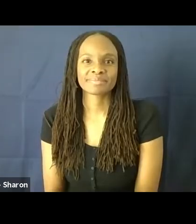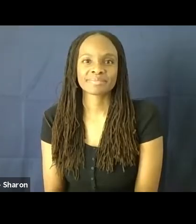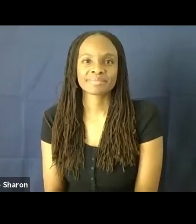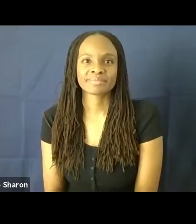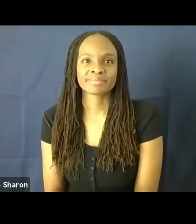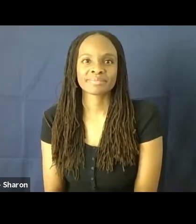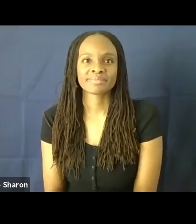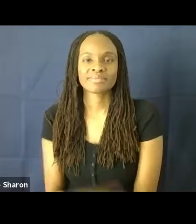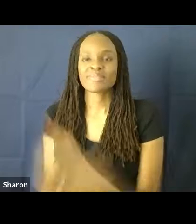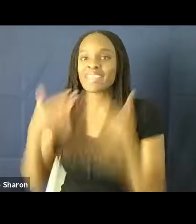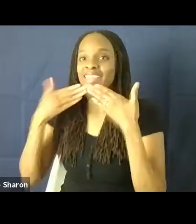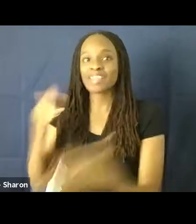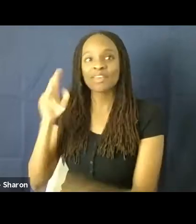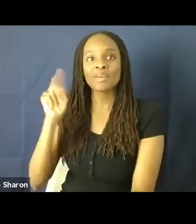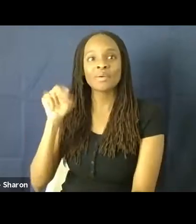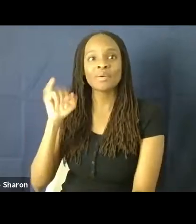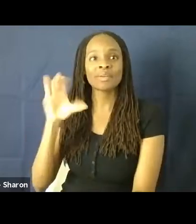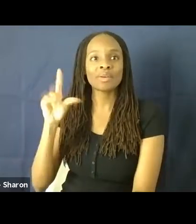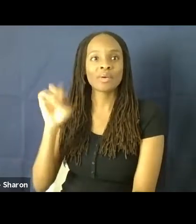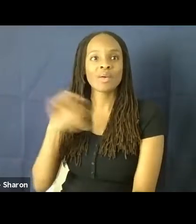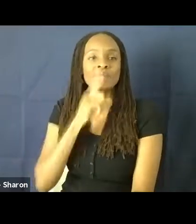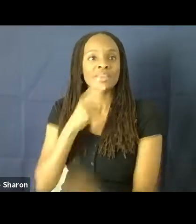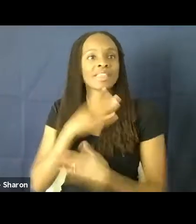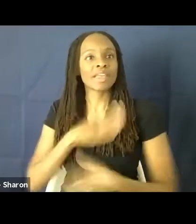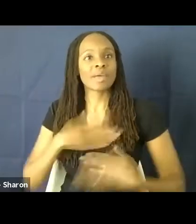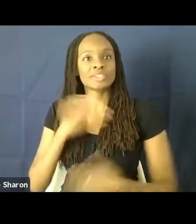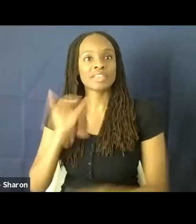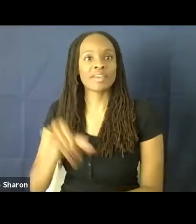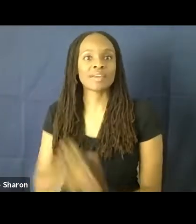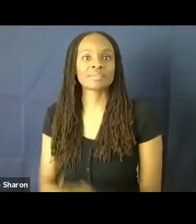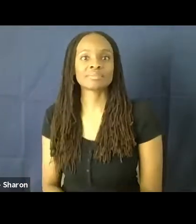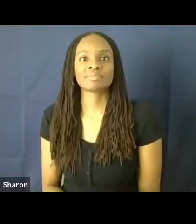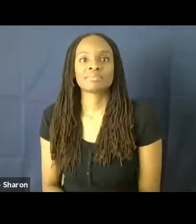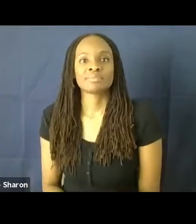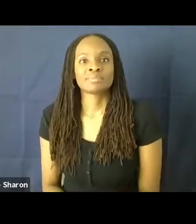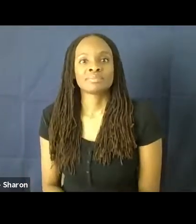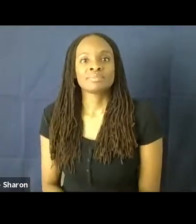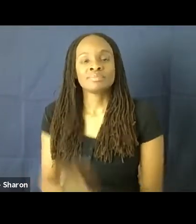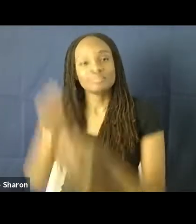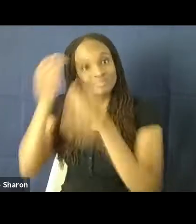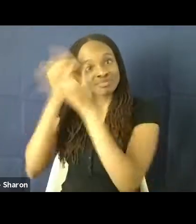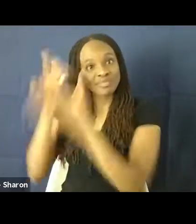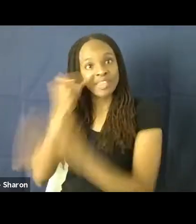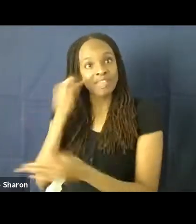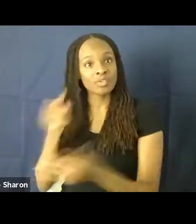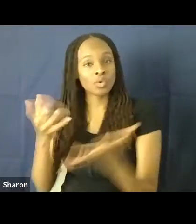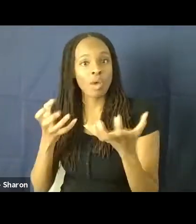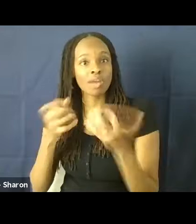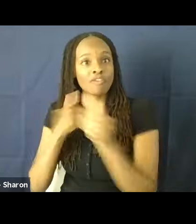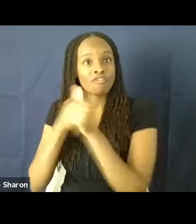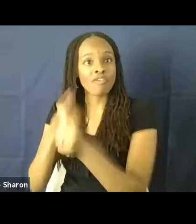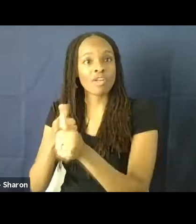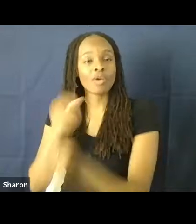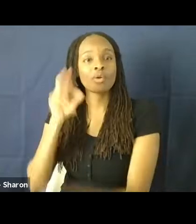Thanks, Nicole. I really appreciate that. And just so you know, if you want to follow Nicole, you can